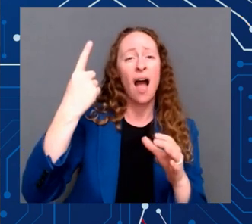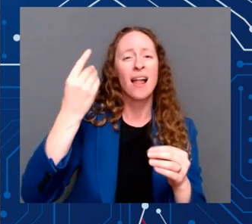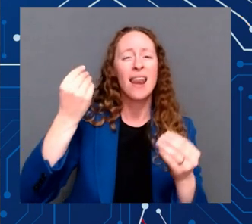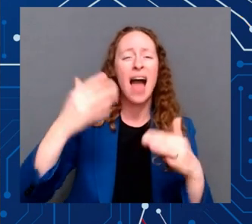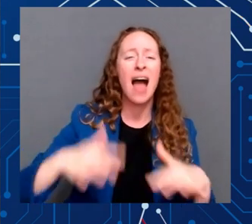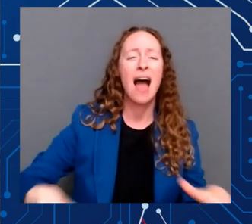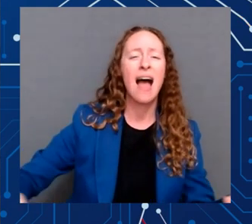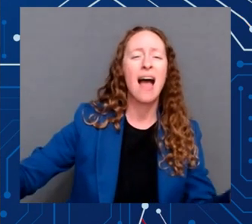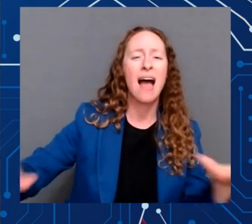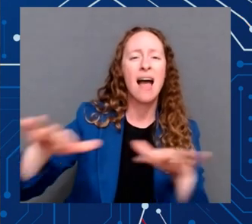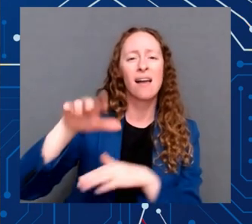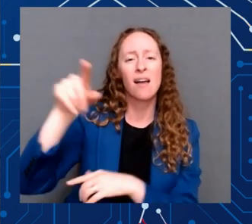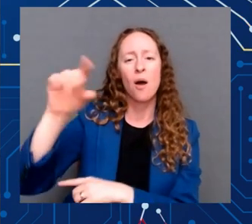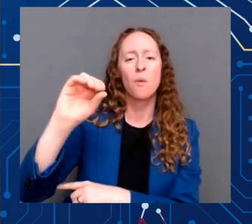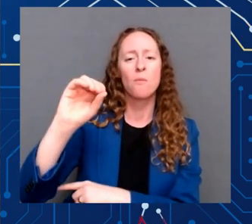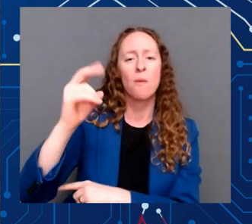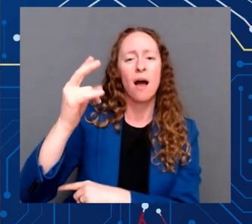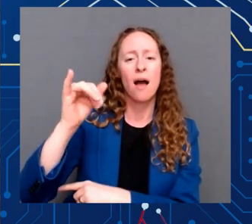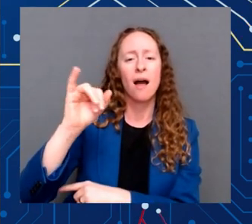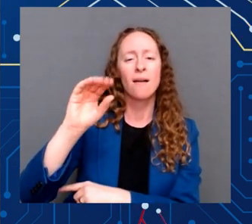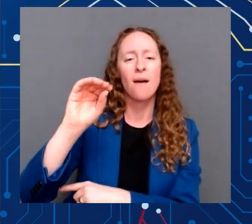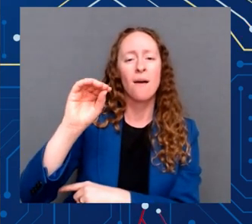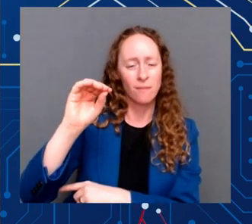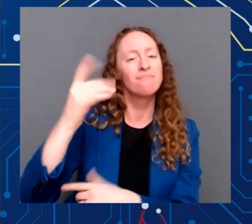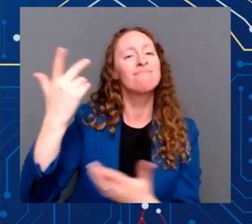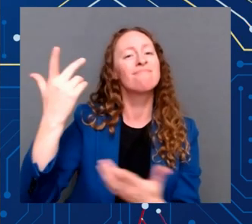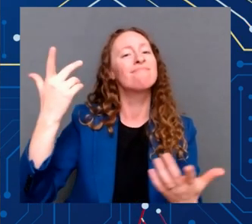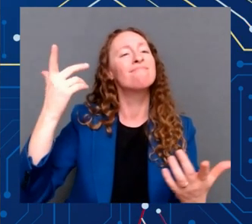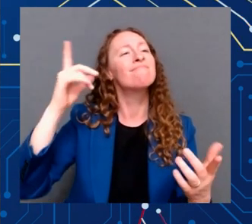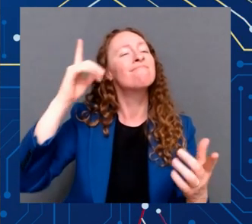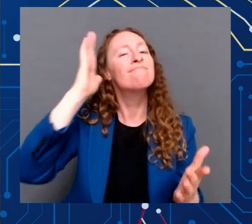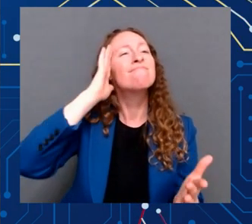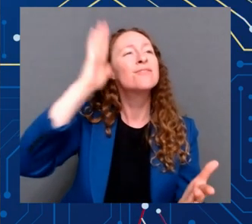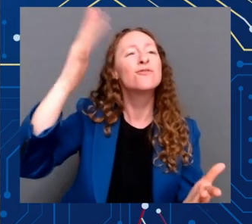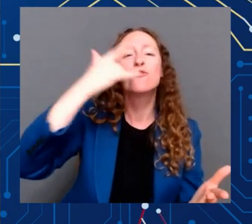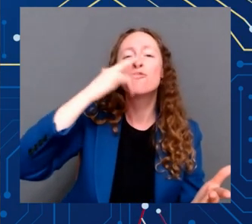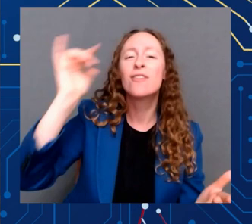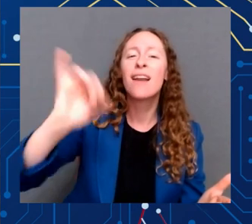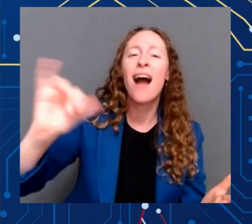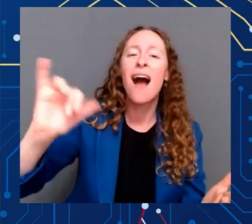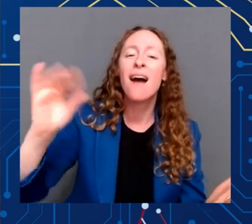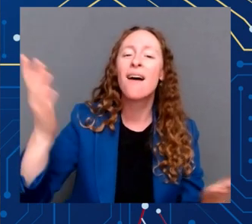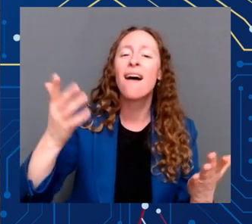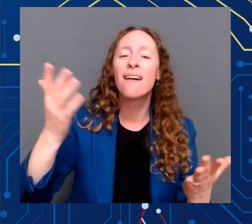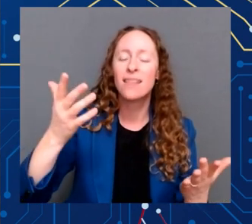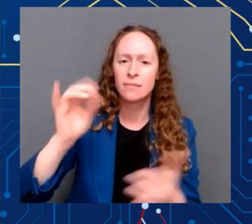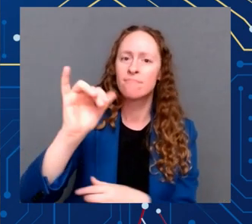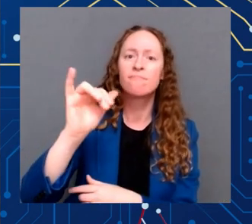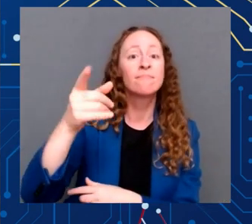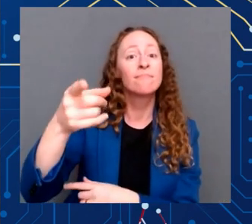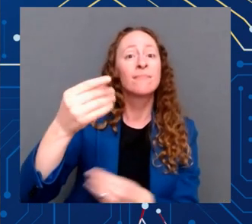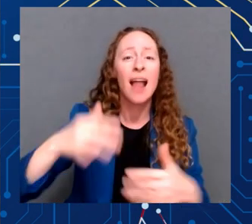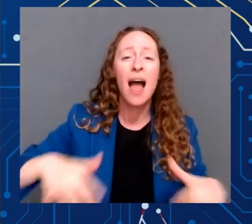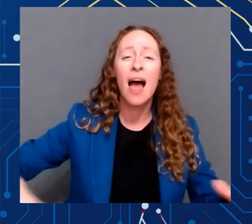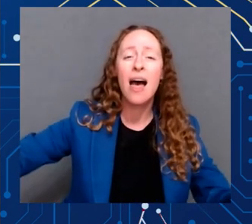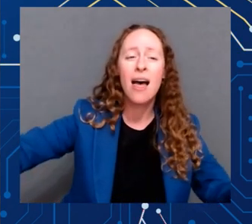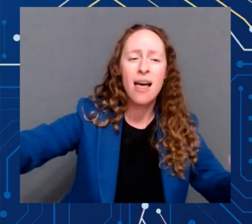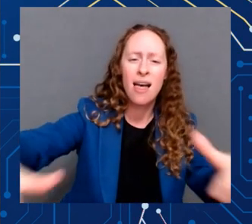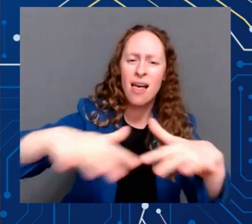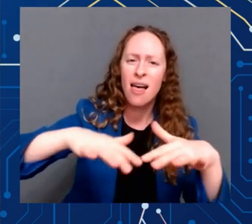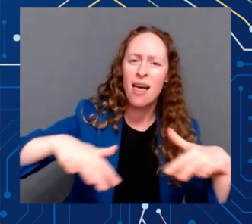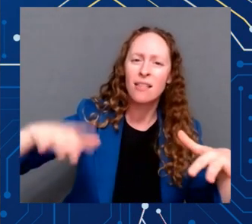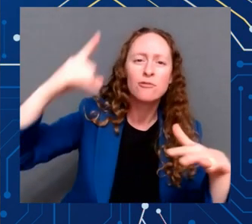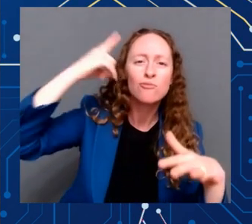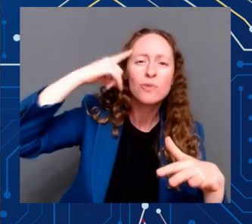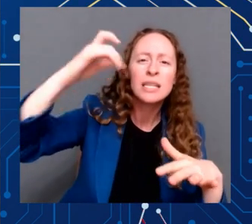Intel, whose CEO is here today — Pat Gelsinger — is here today. He's going to break ground in the next-generation semiconductor factories in